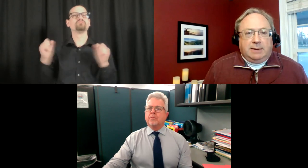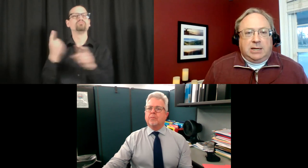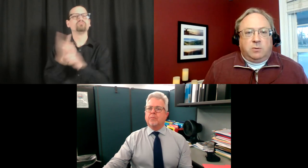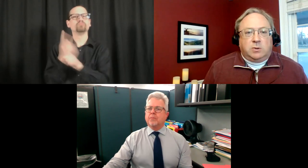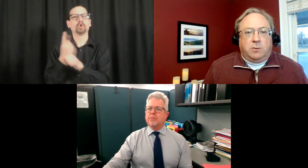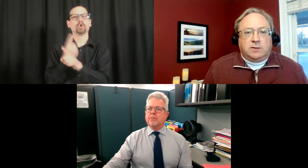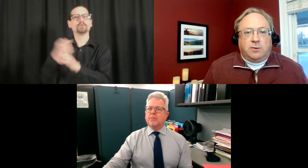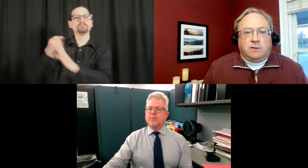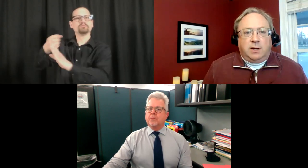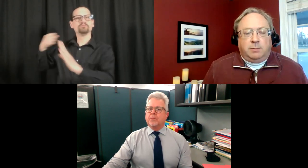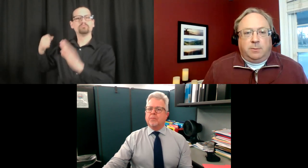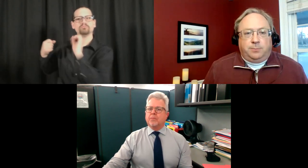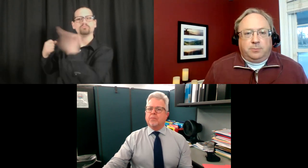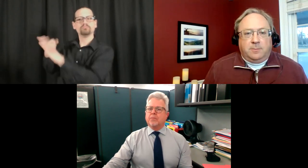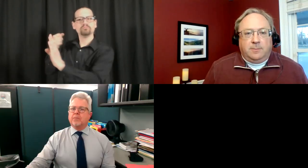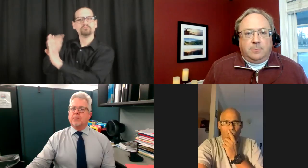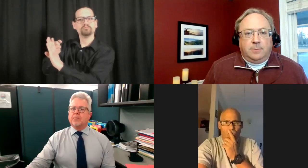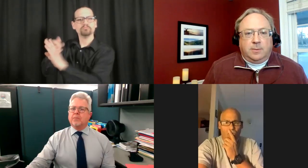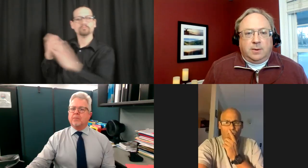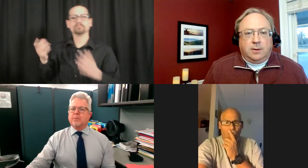I tell them to get which one was first available.